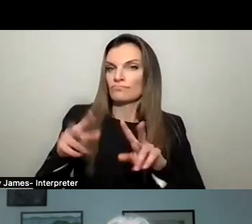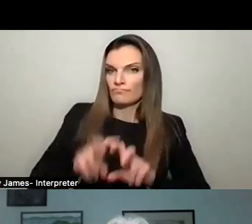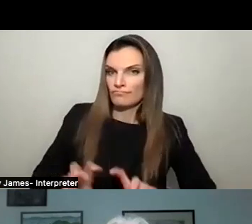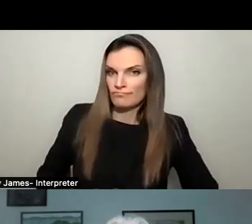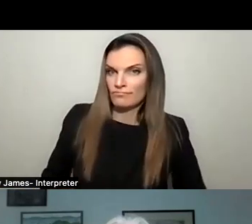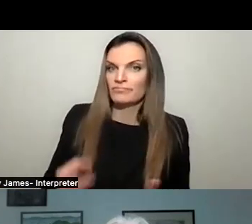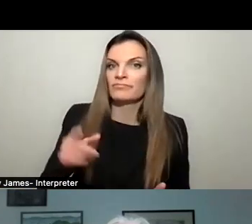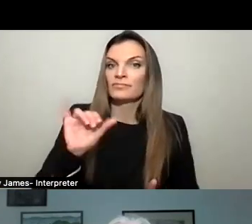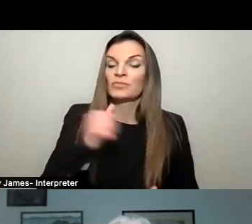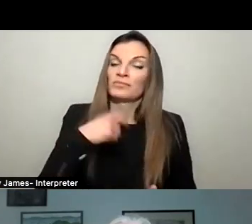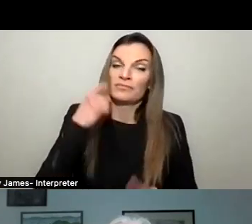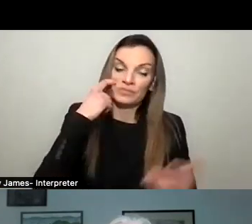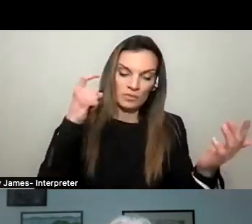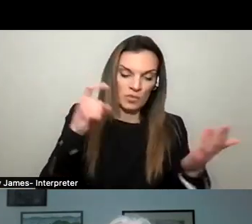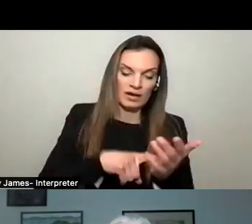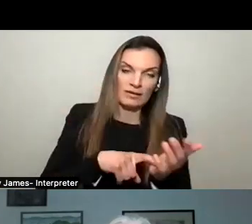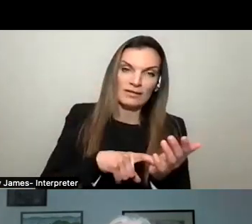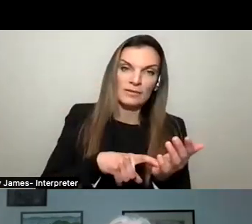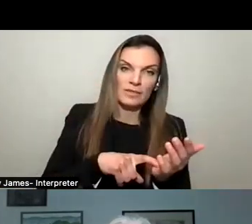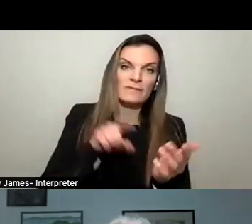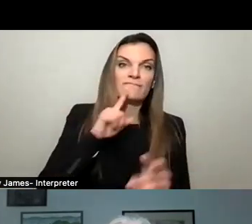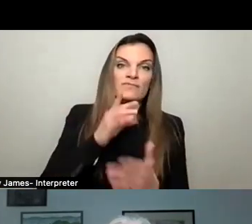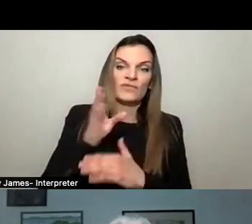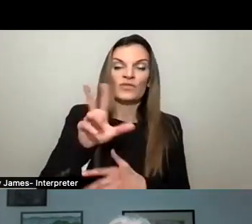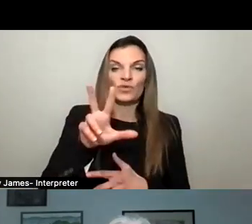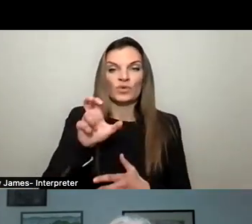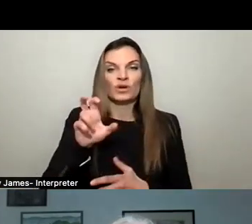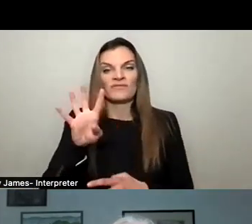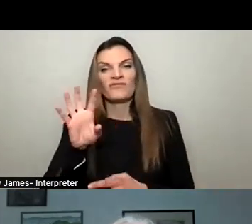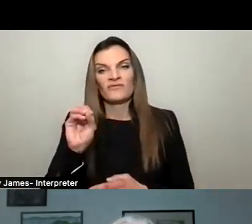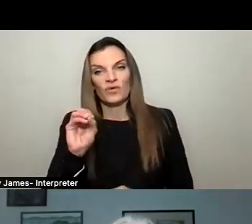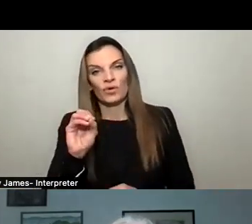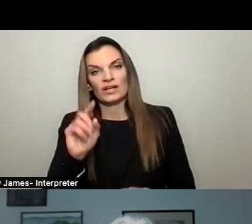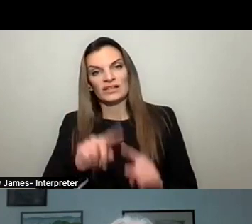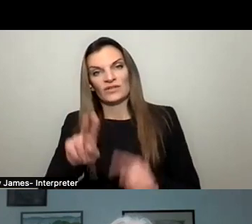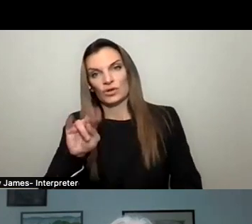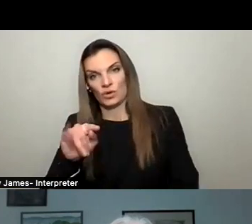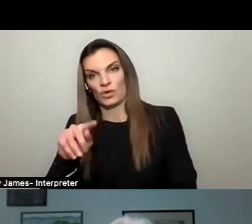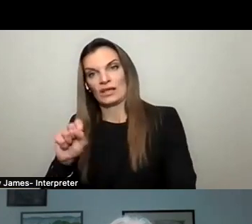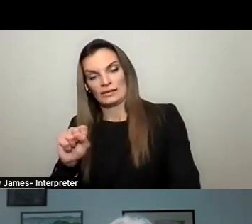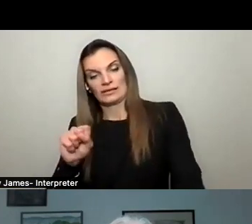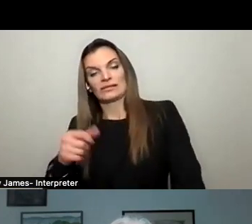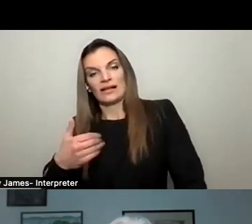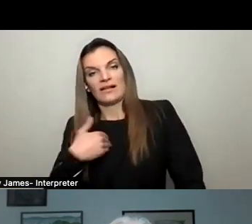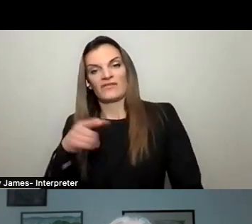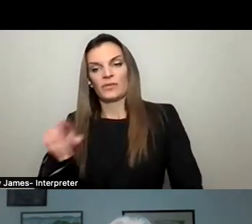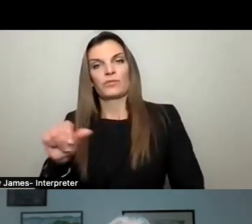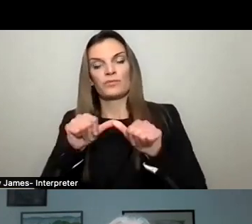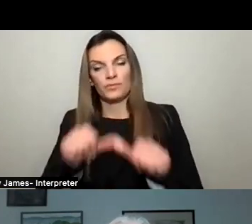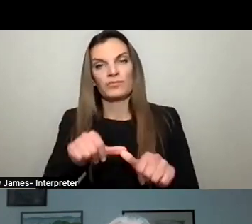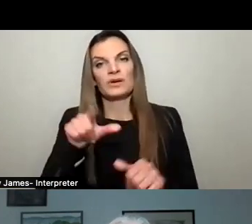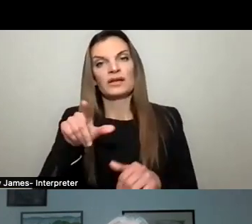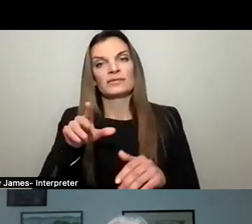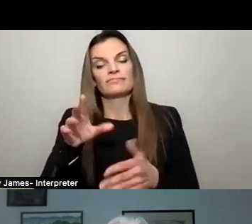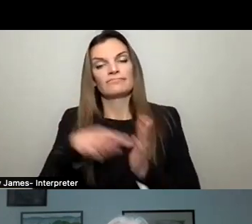also we have to recognize the fact that there are over 340 units of permanently affordable housing in Sleepy Hollow